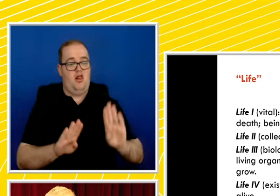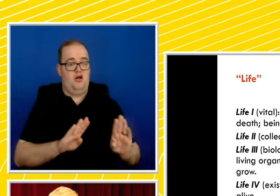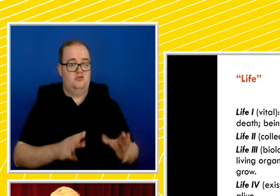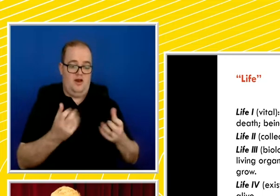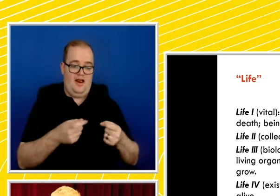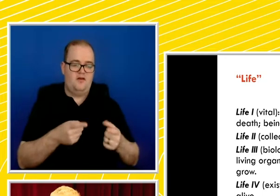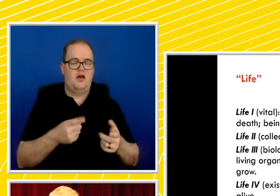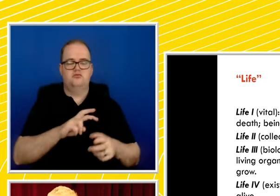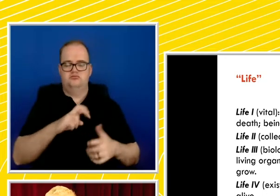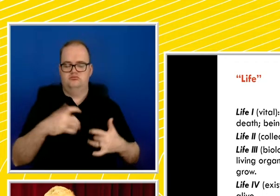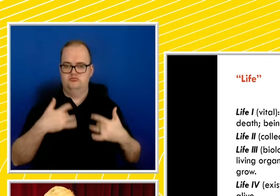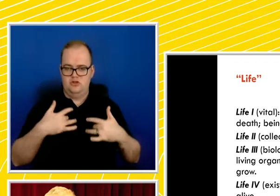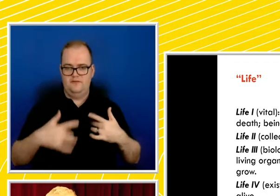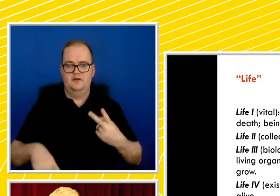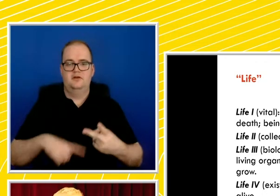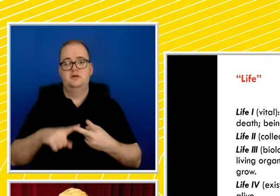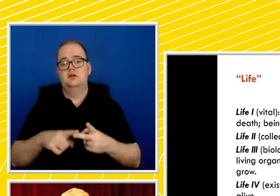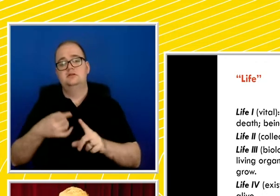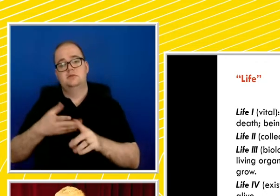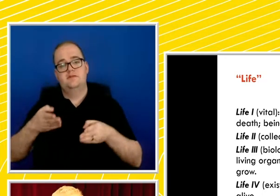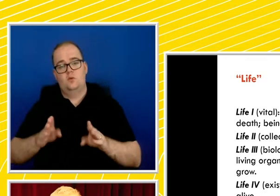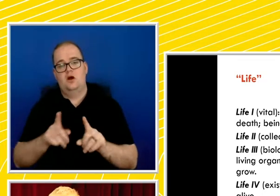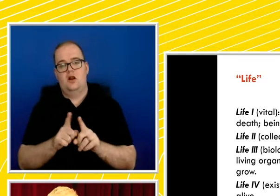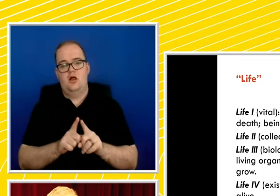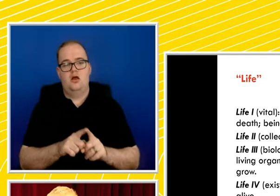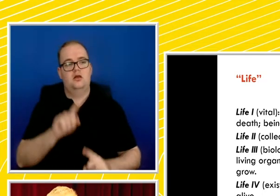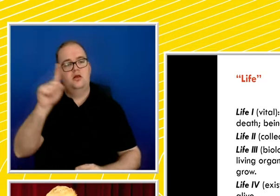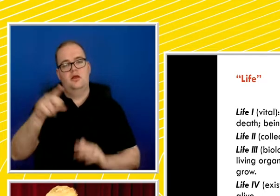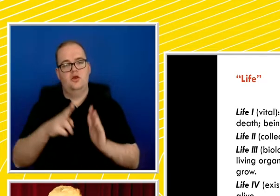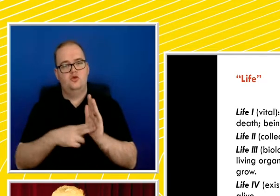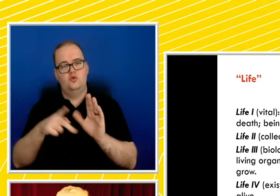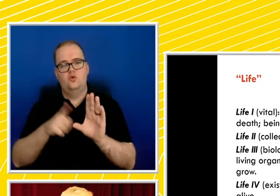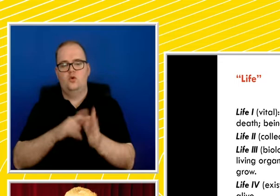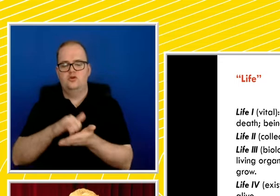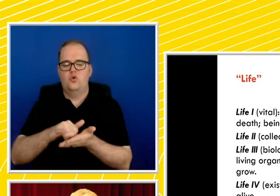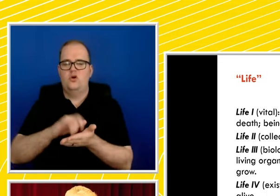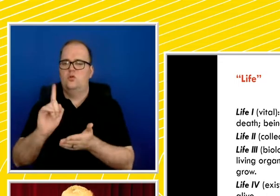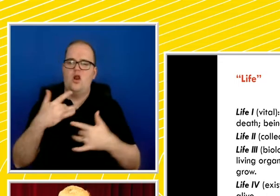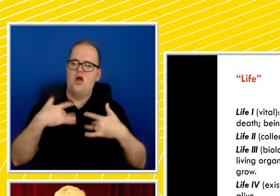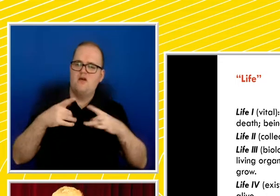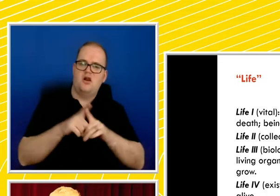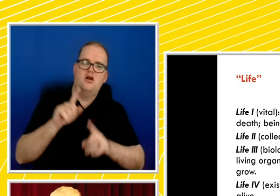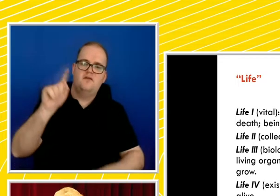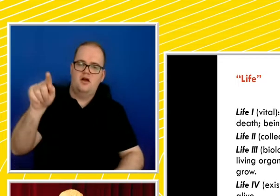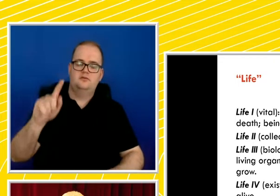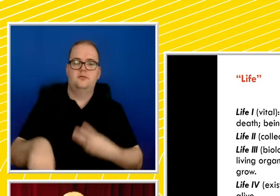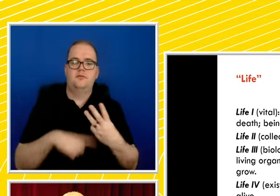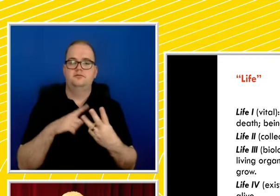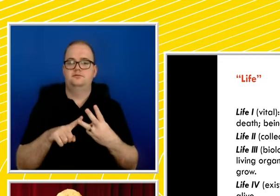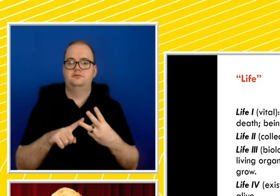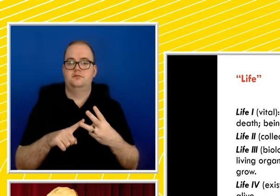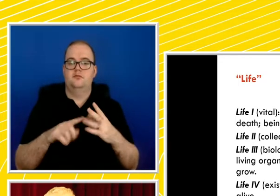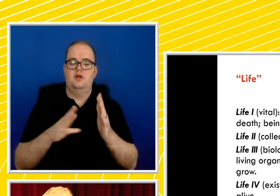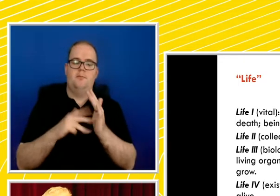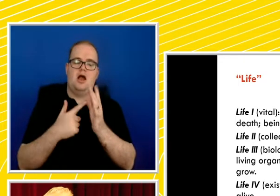a particular mode of existence, such as what is life like in New York, the more ontological concepts is their life on Mars,